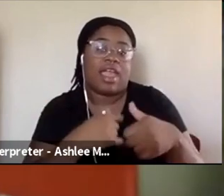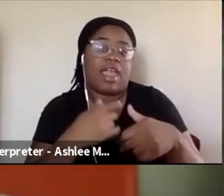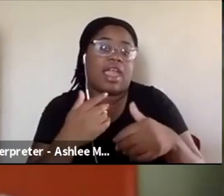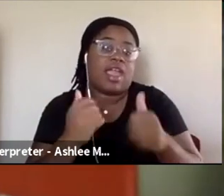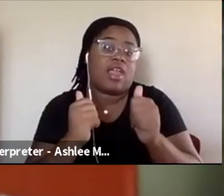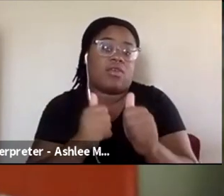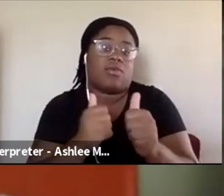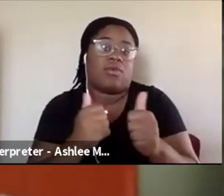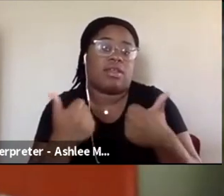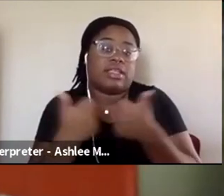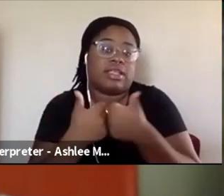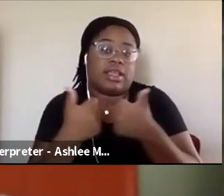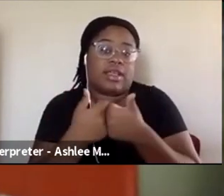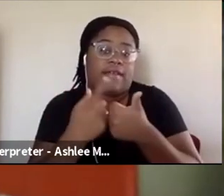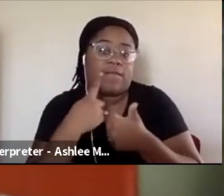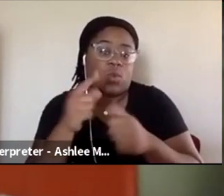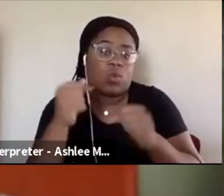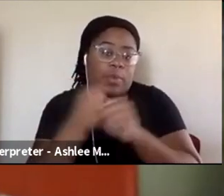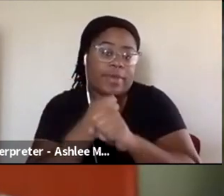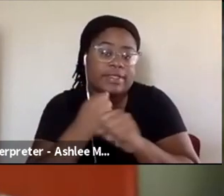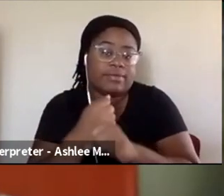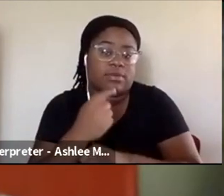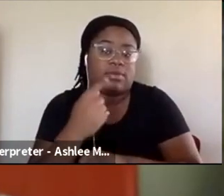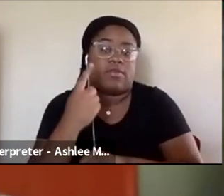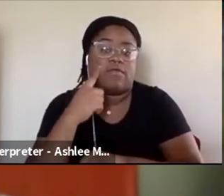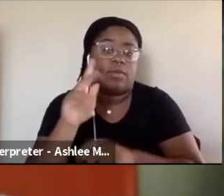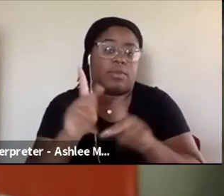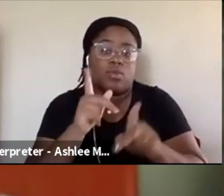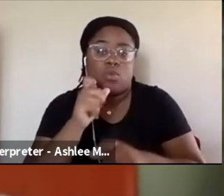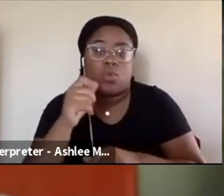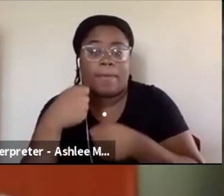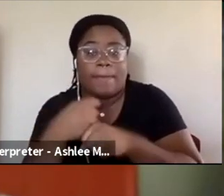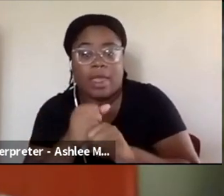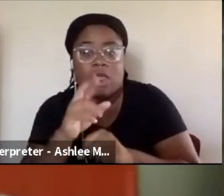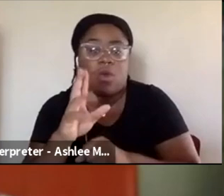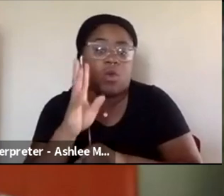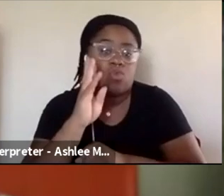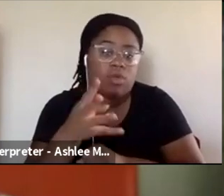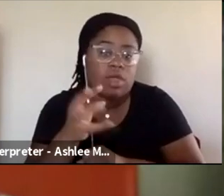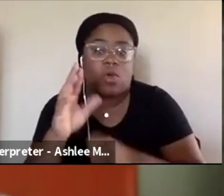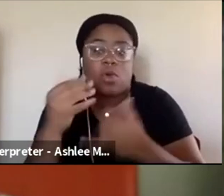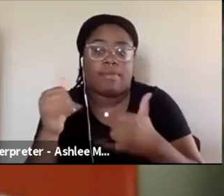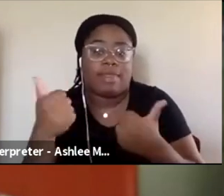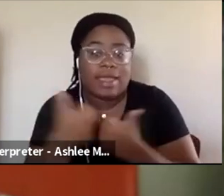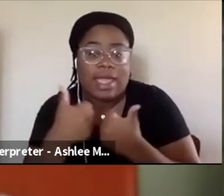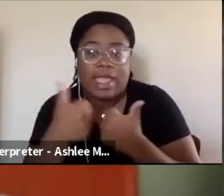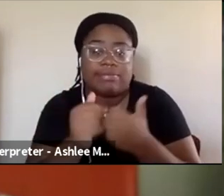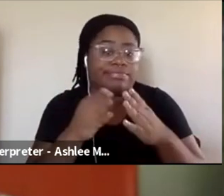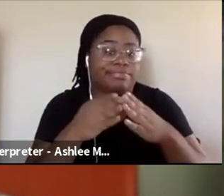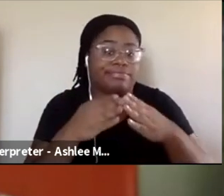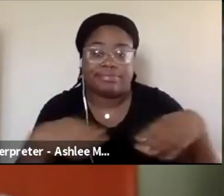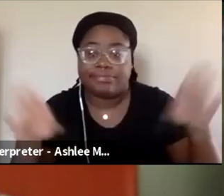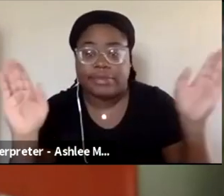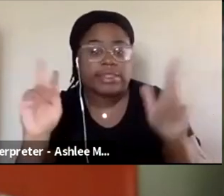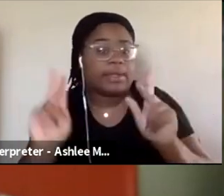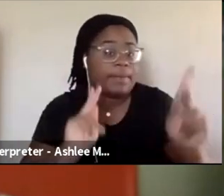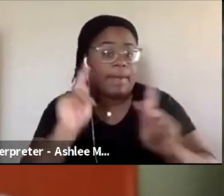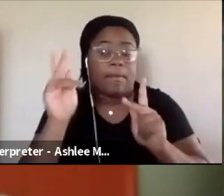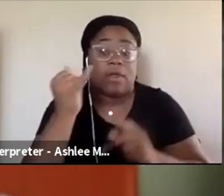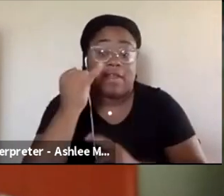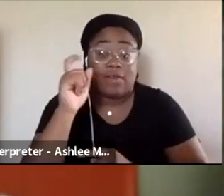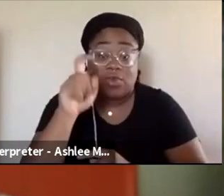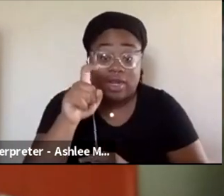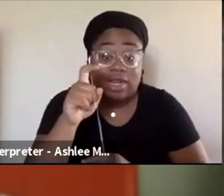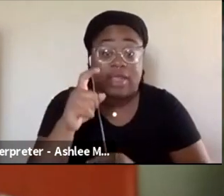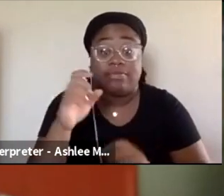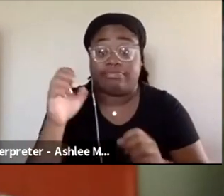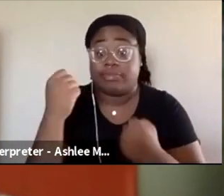Harassment Hotline. It is for people who make or play games, streamers, e-sports folks, journalists, fans. If you need a little bit